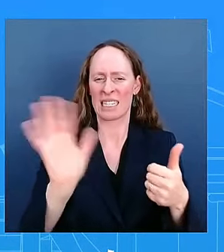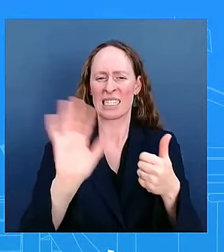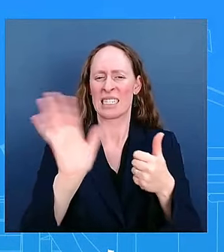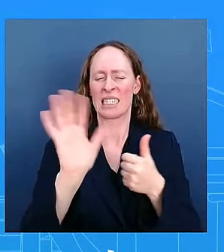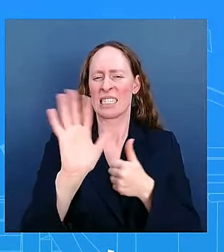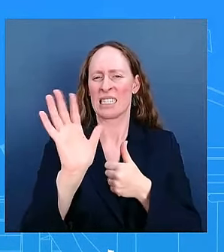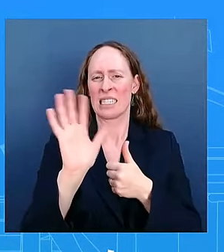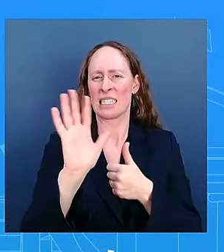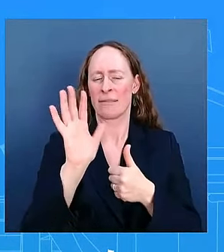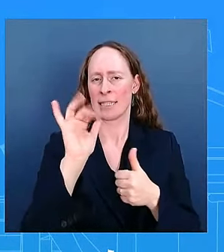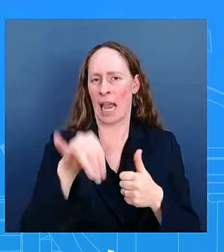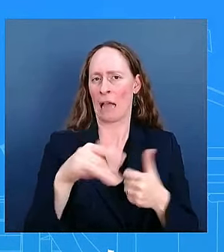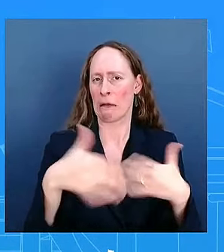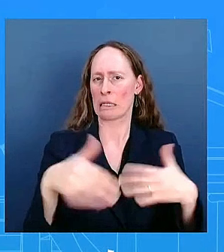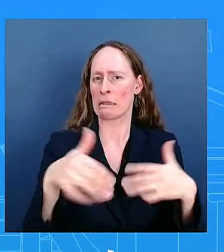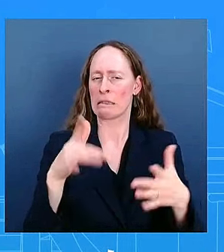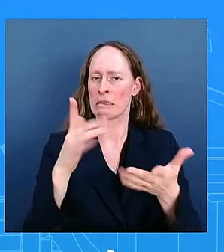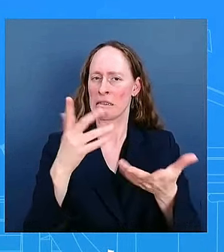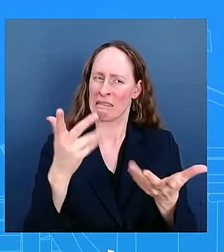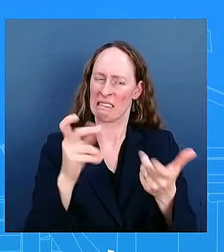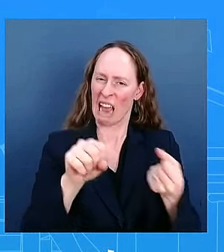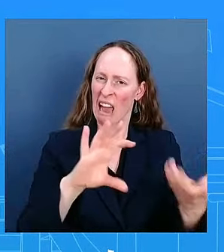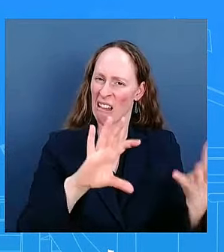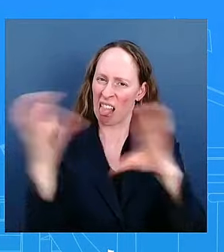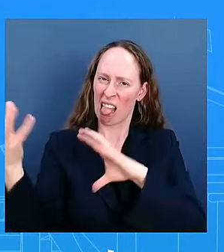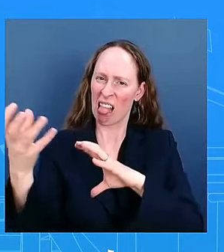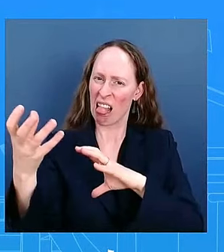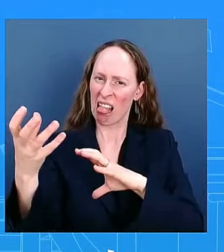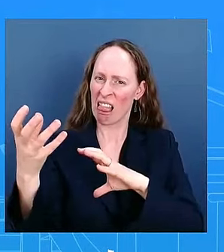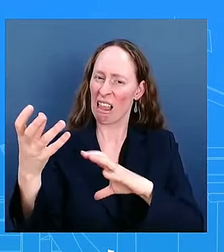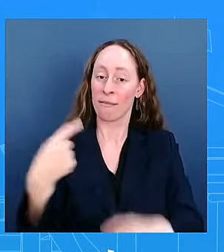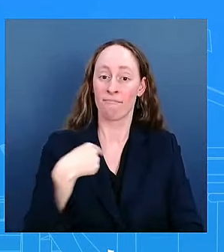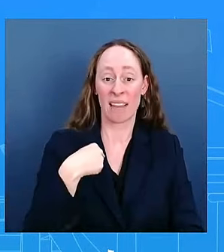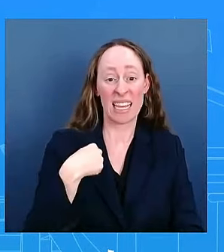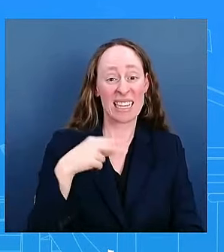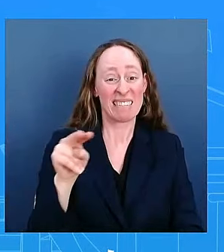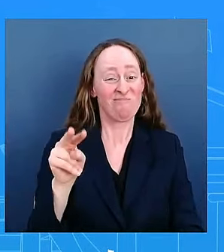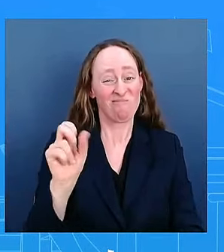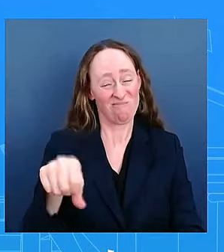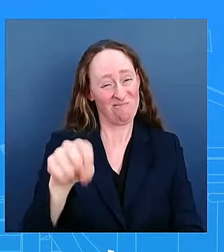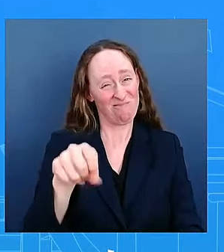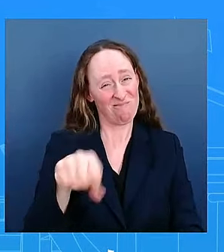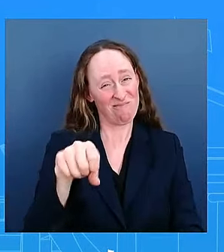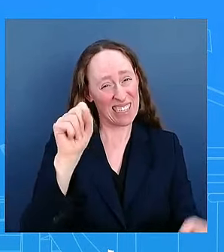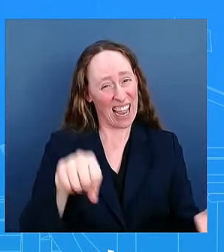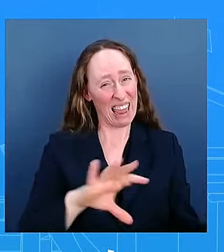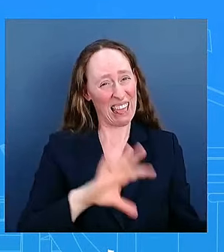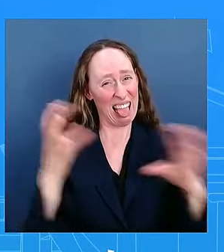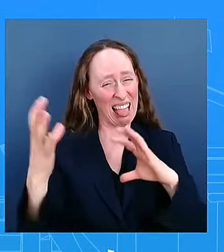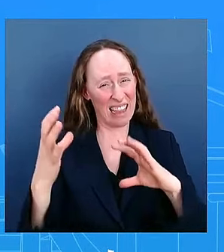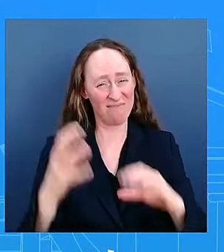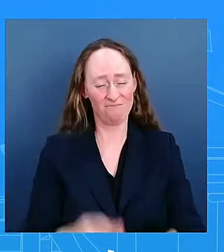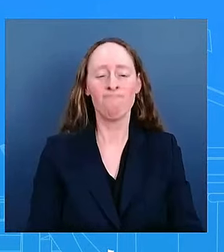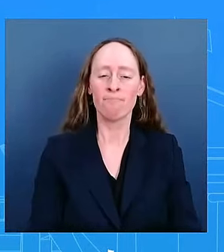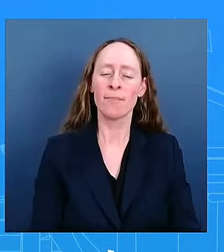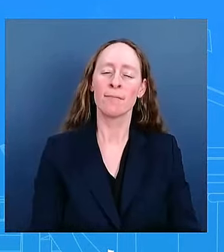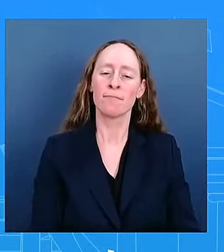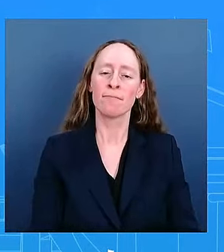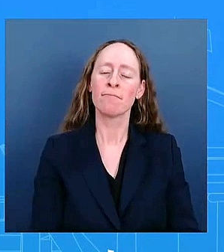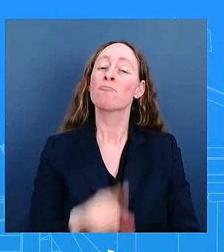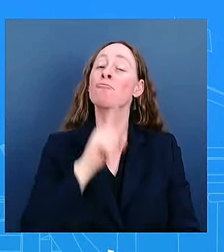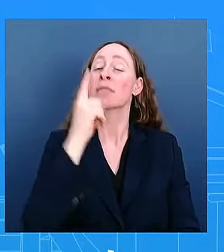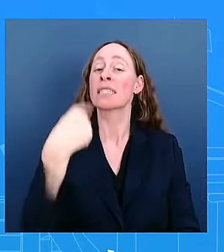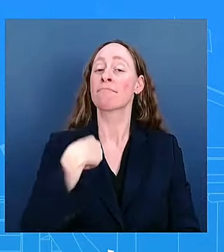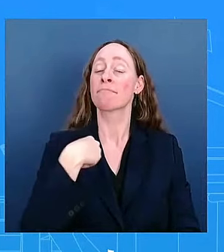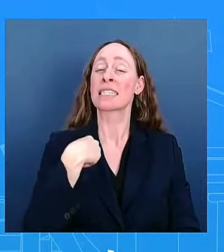um so uh the first point is that um i think it's uh i think that the consensus among